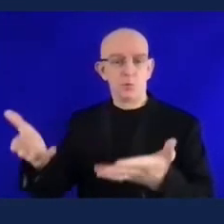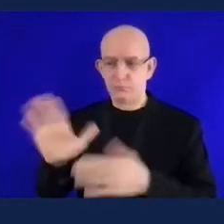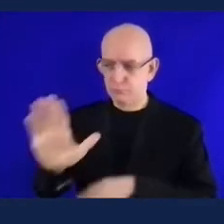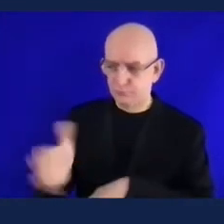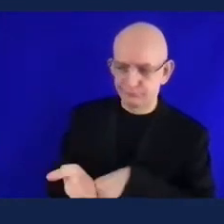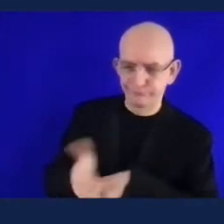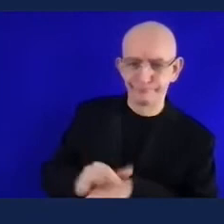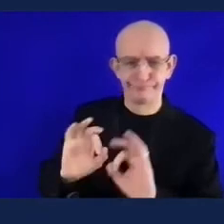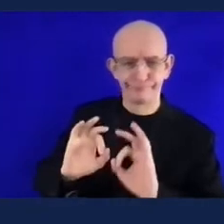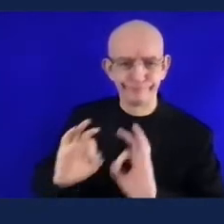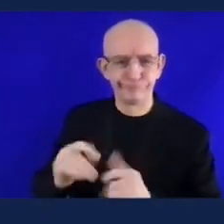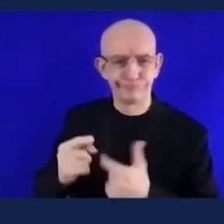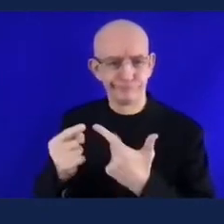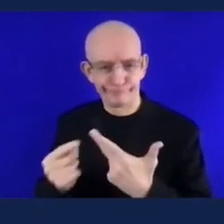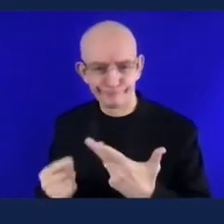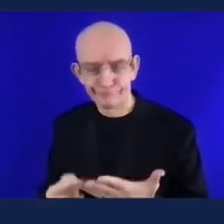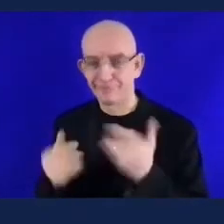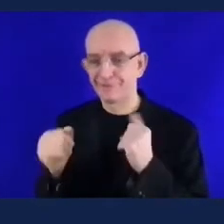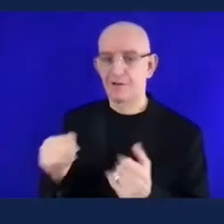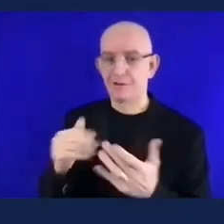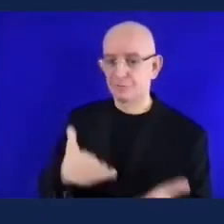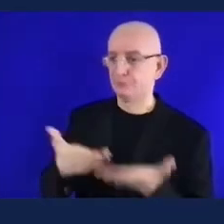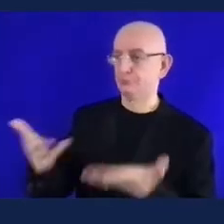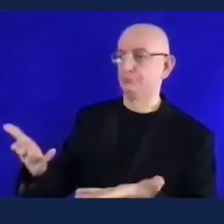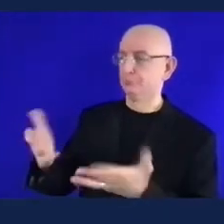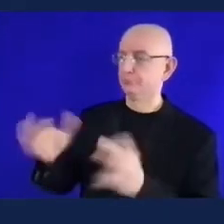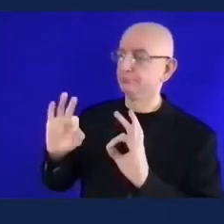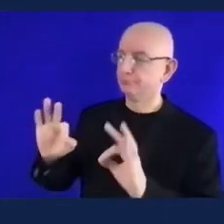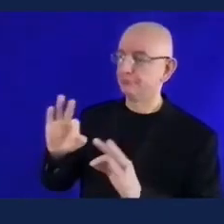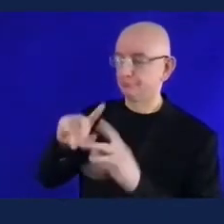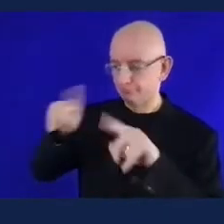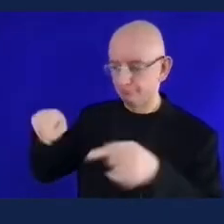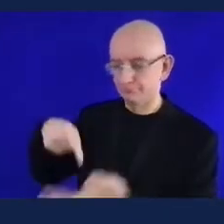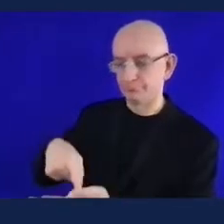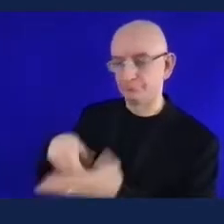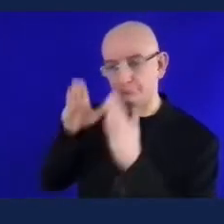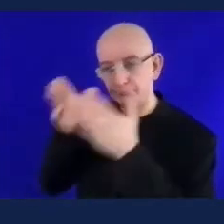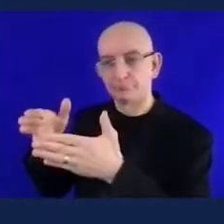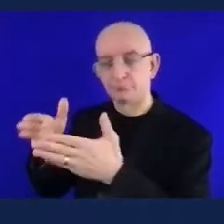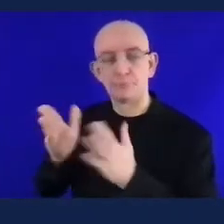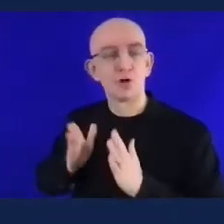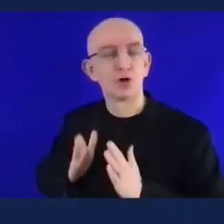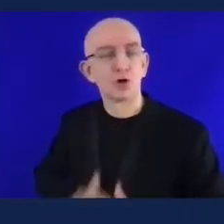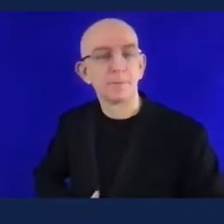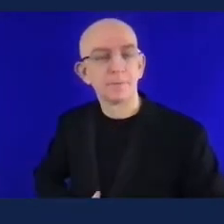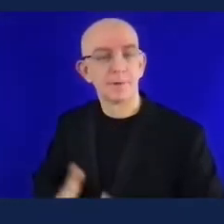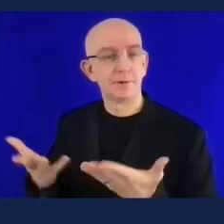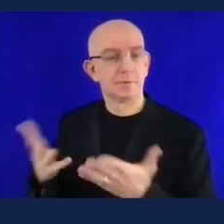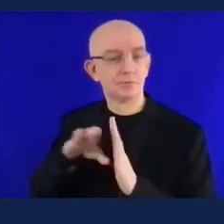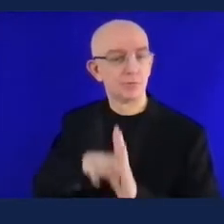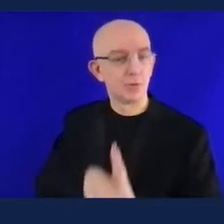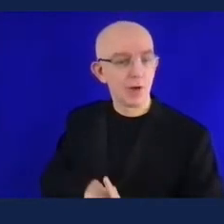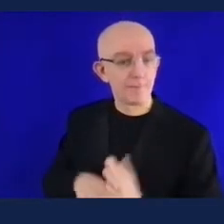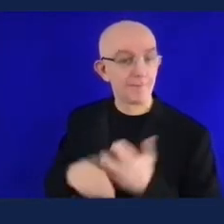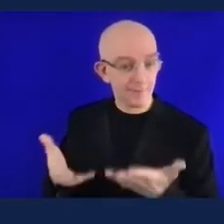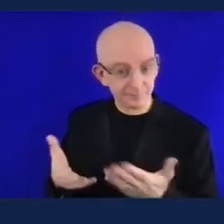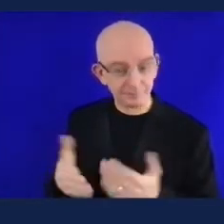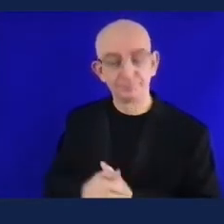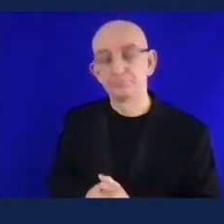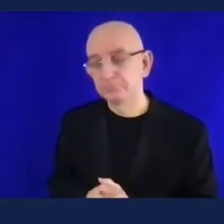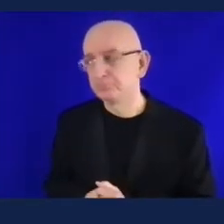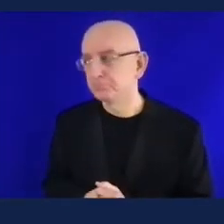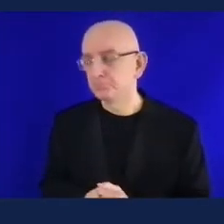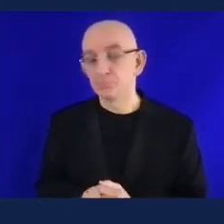or whoever is is managing the dementia service in that country they should reach out to those initially um but